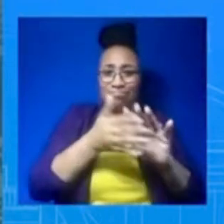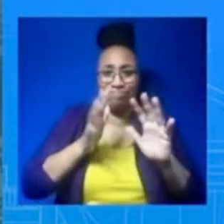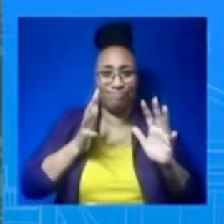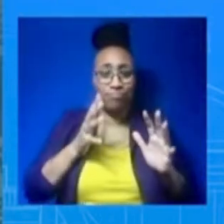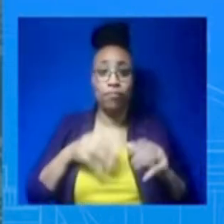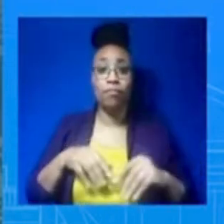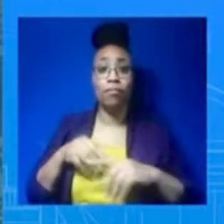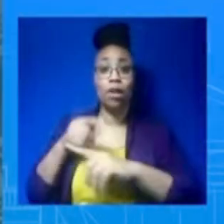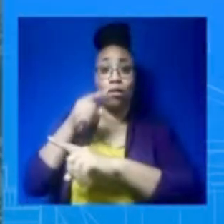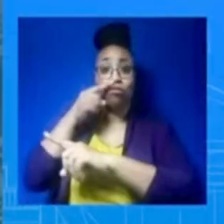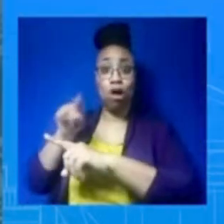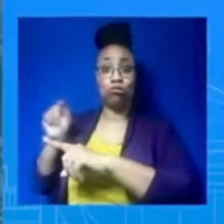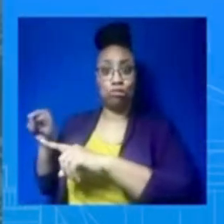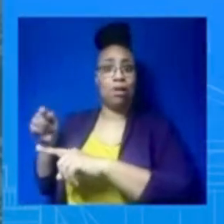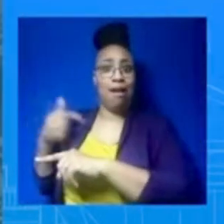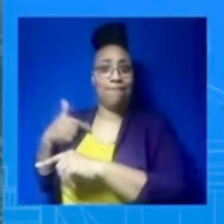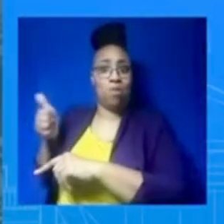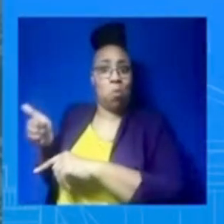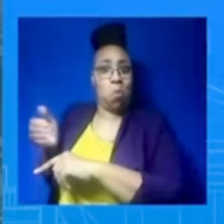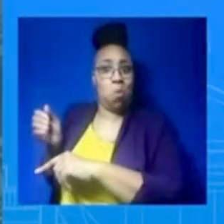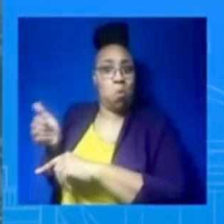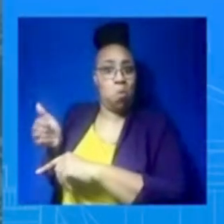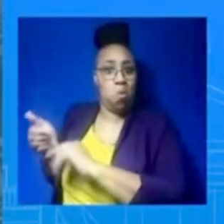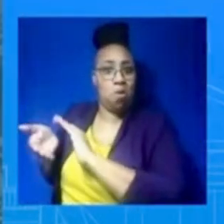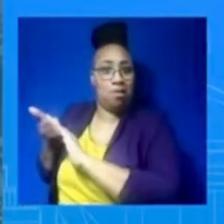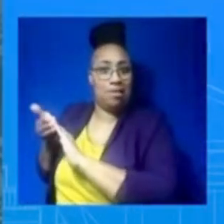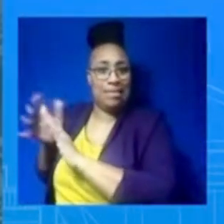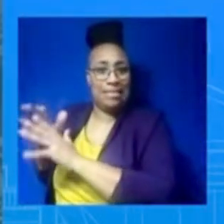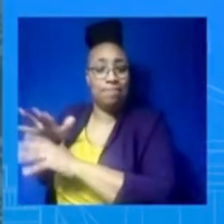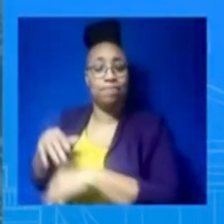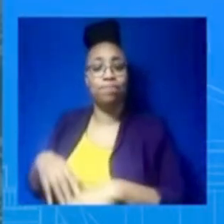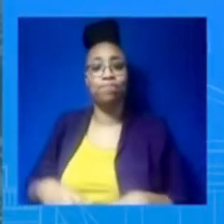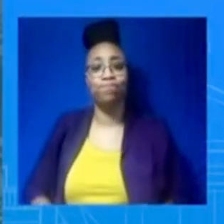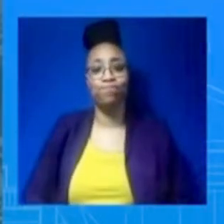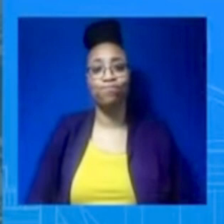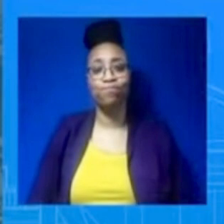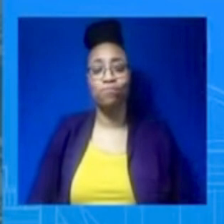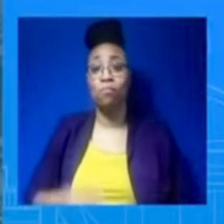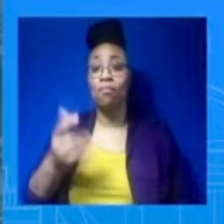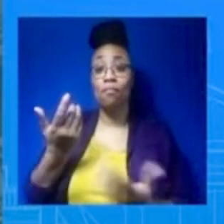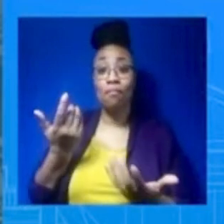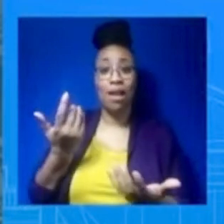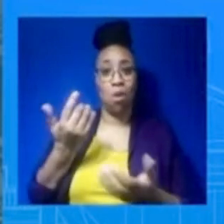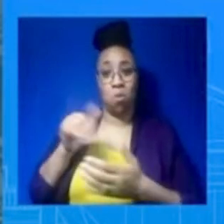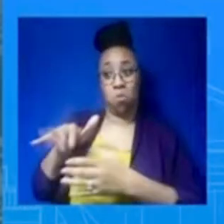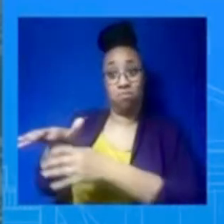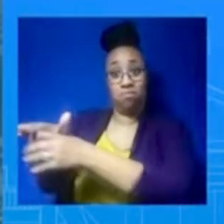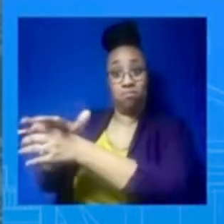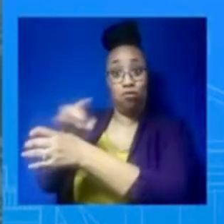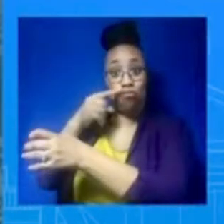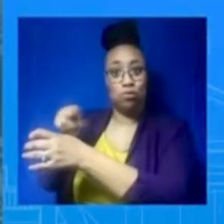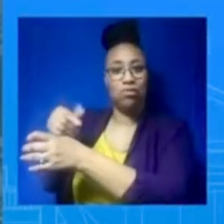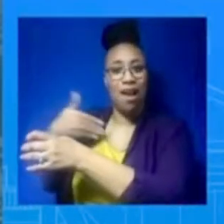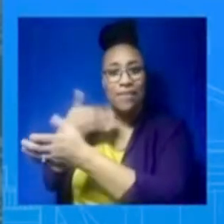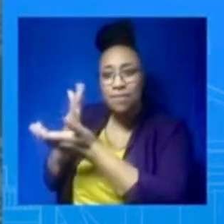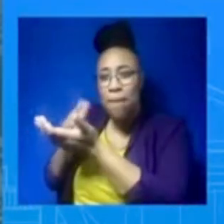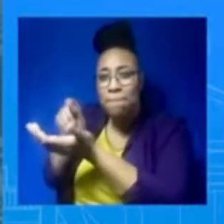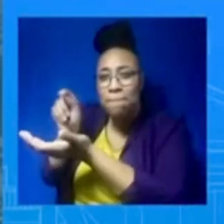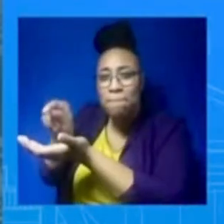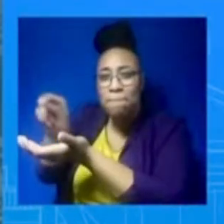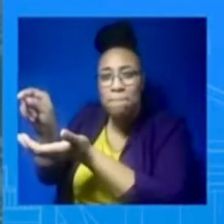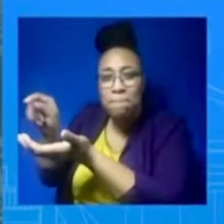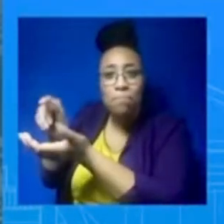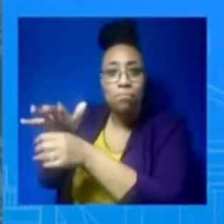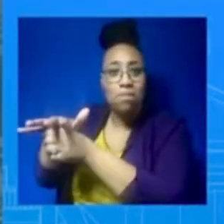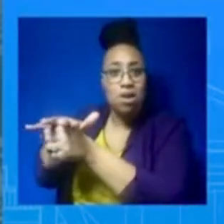we certainly can't predict one way or the other. I mean, it is possible that, you they might end up being successful in Bakhmut, but it will prove of no real worth